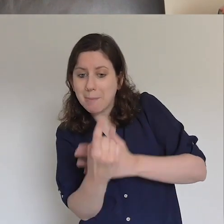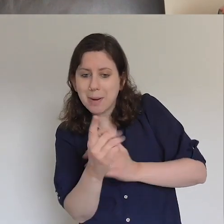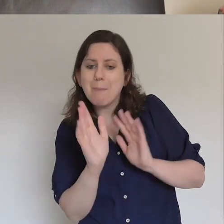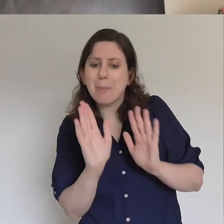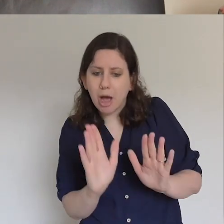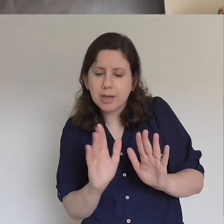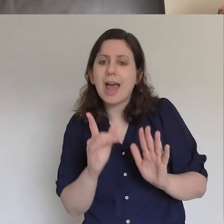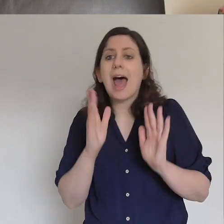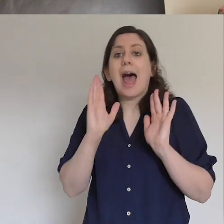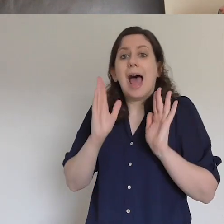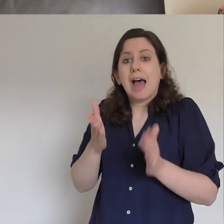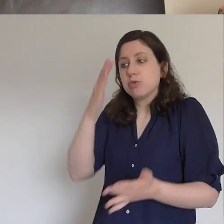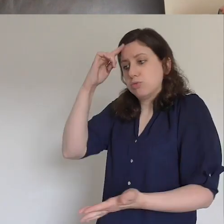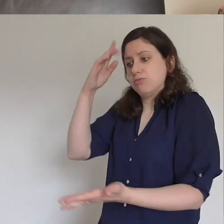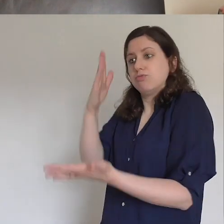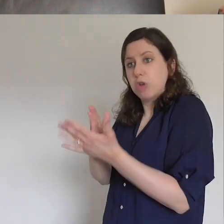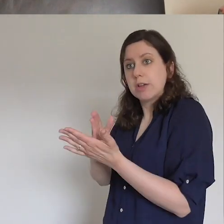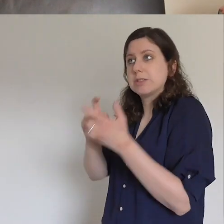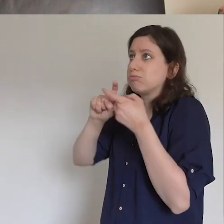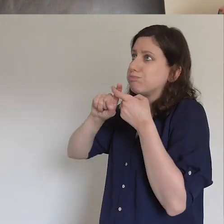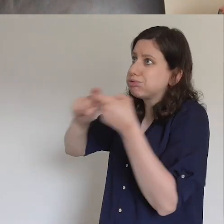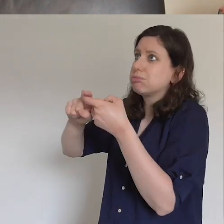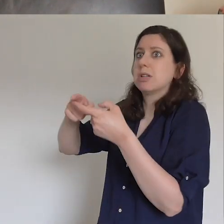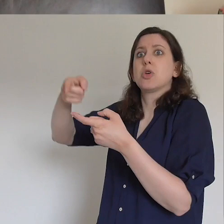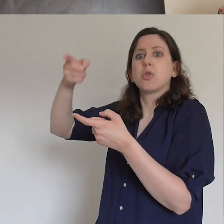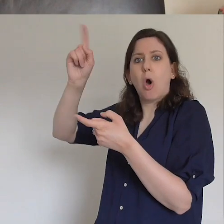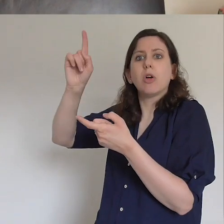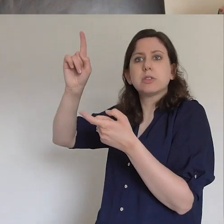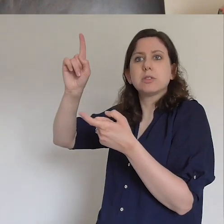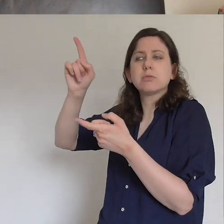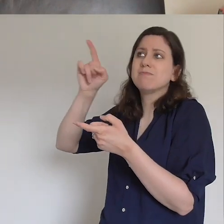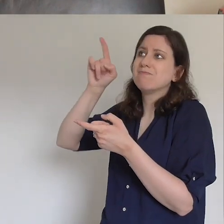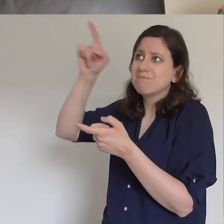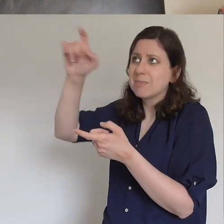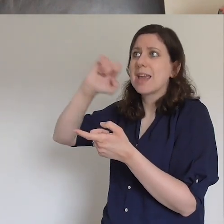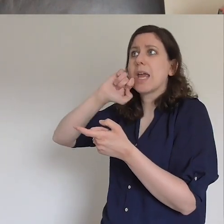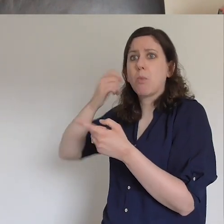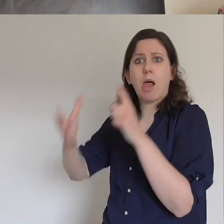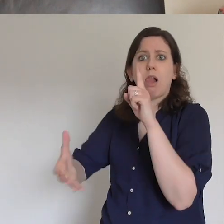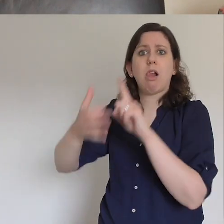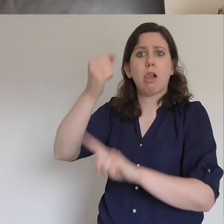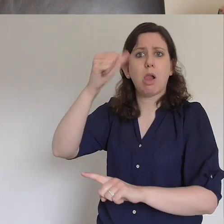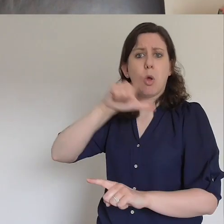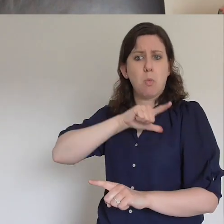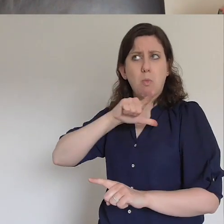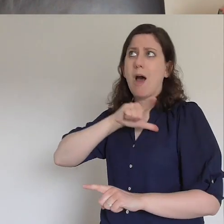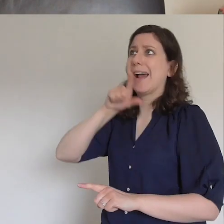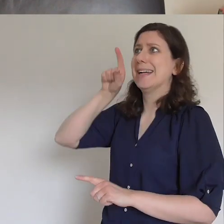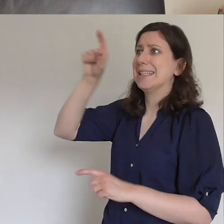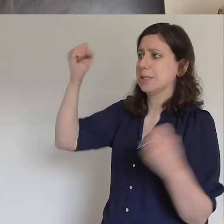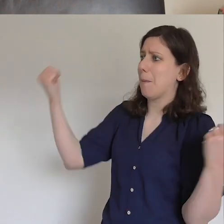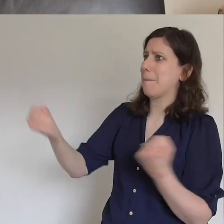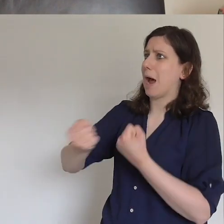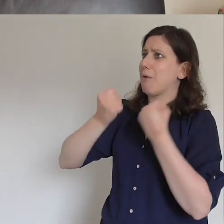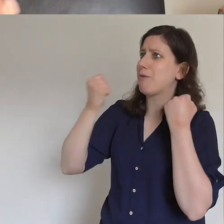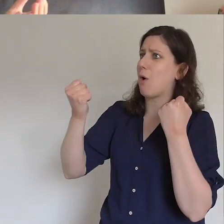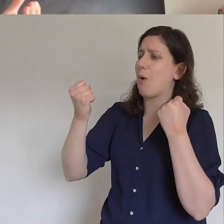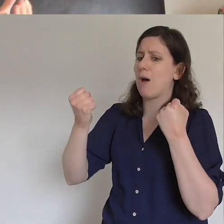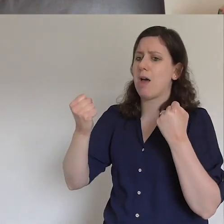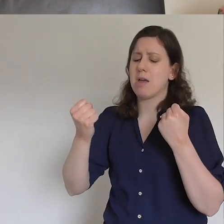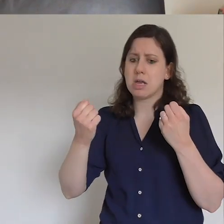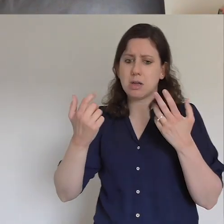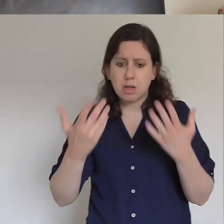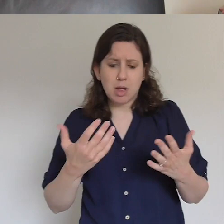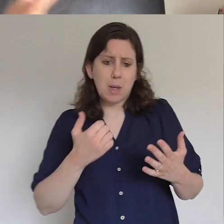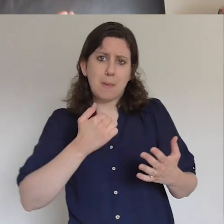my God will come through anyway because he is all powerful because Christianity through our